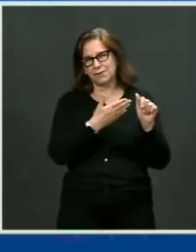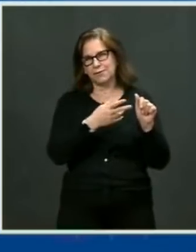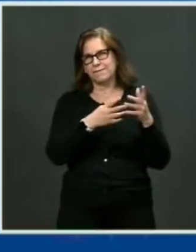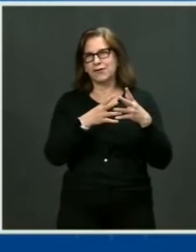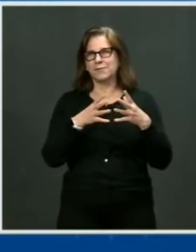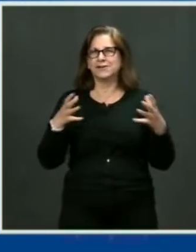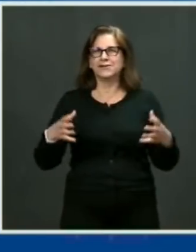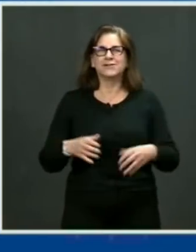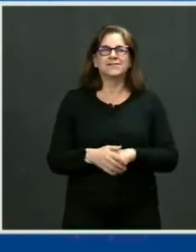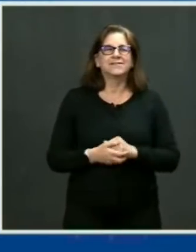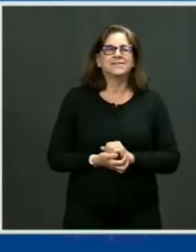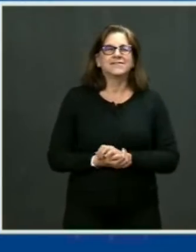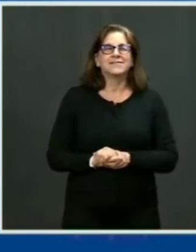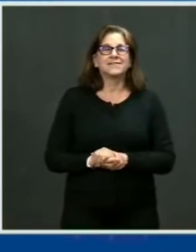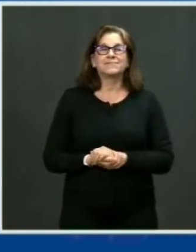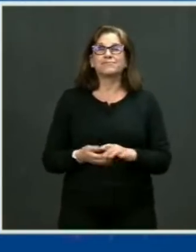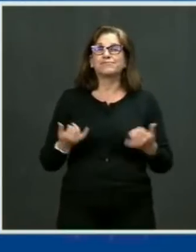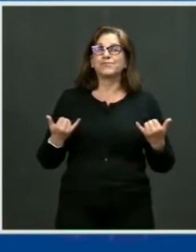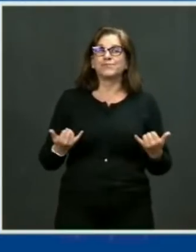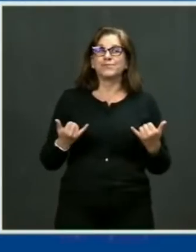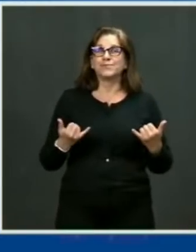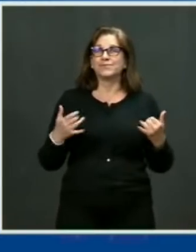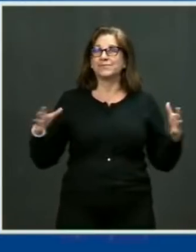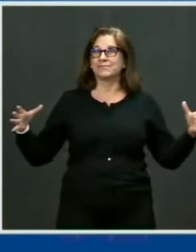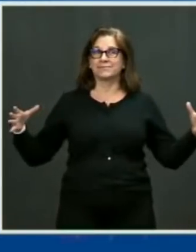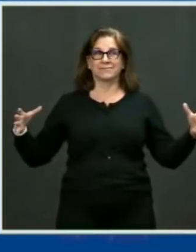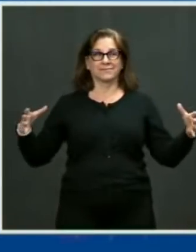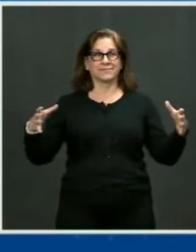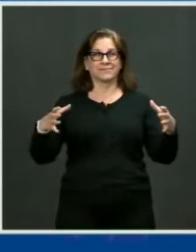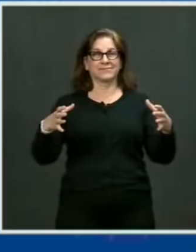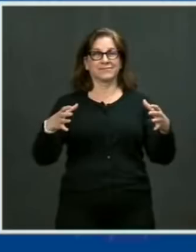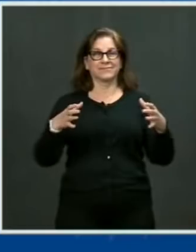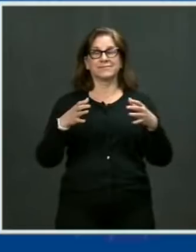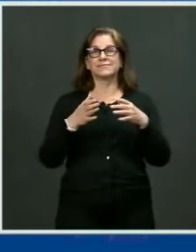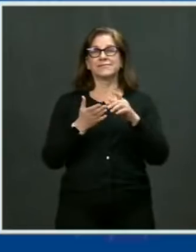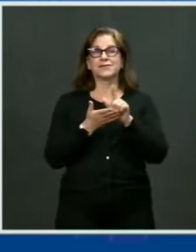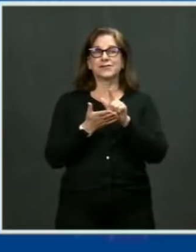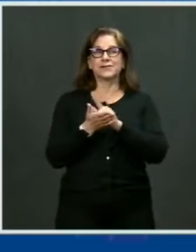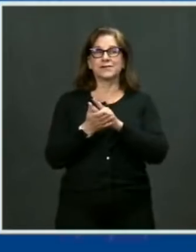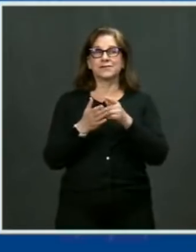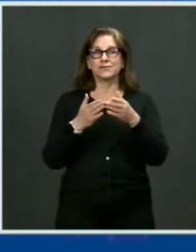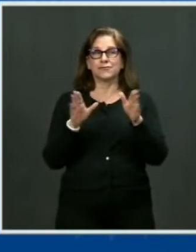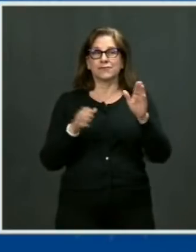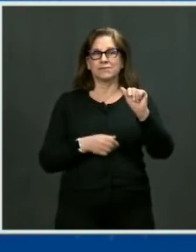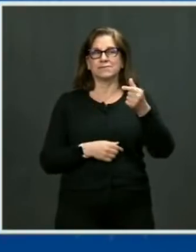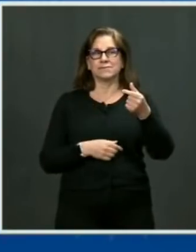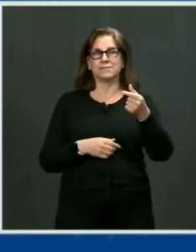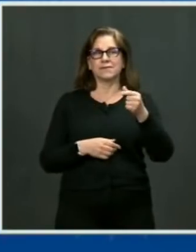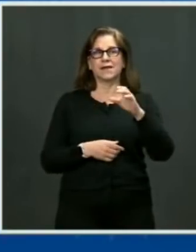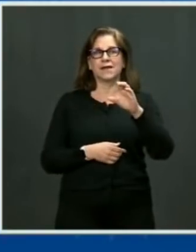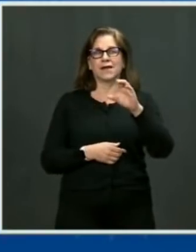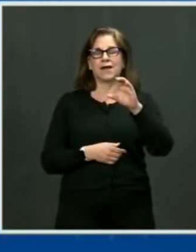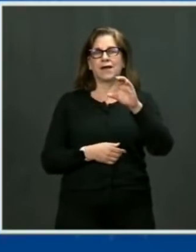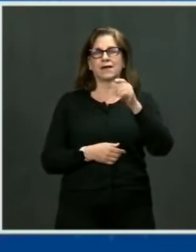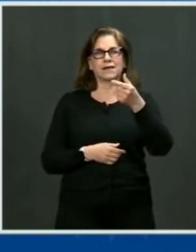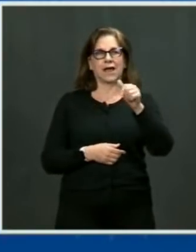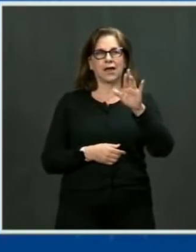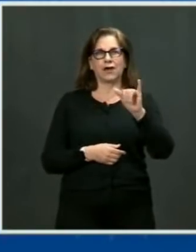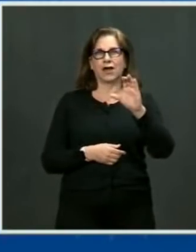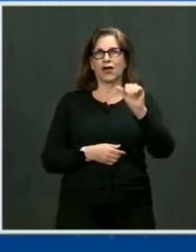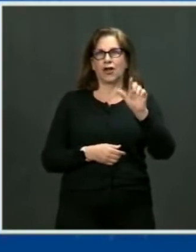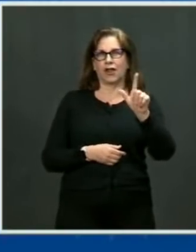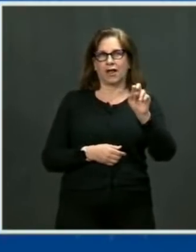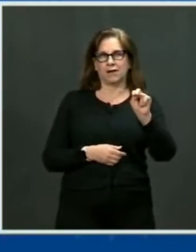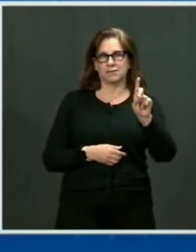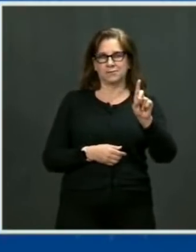joined today by the Attorney General, Merrick Garland, who I've asked to prioritize gun